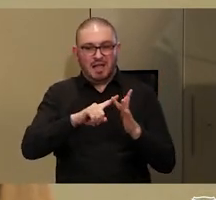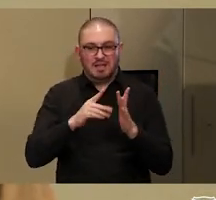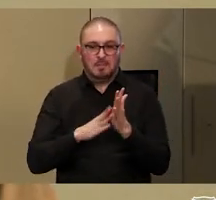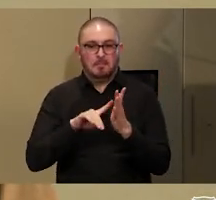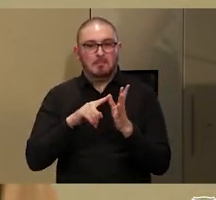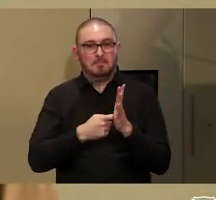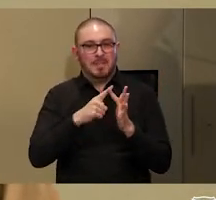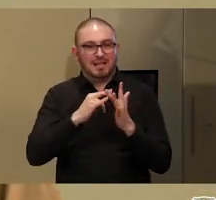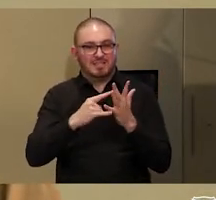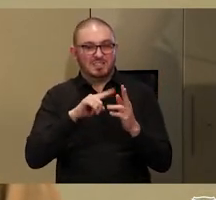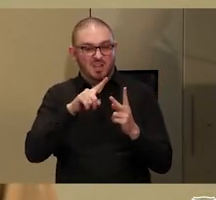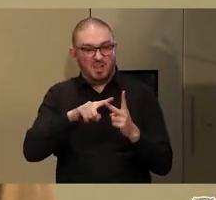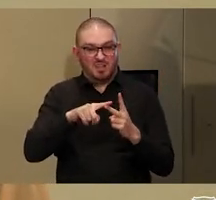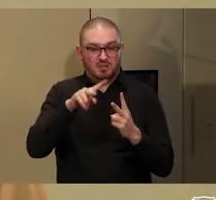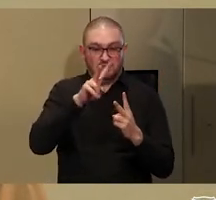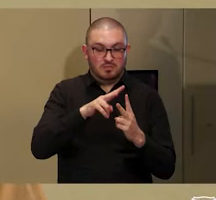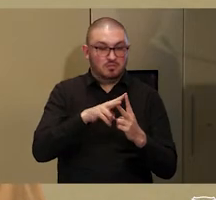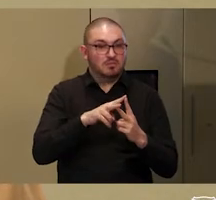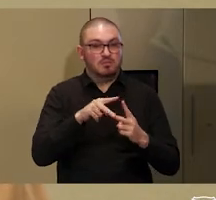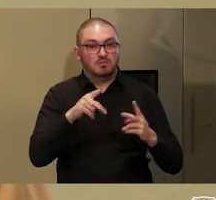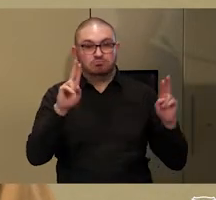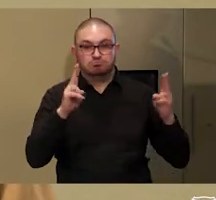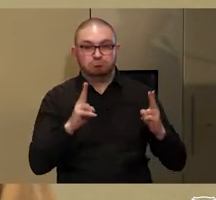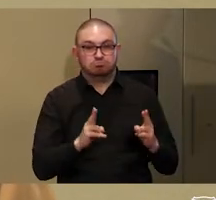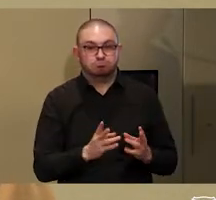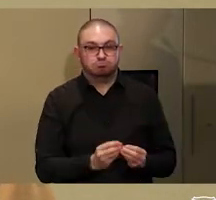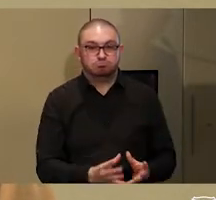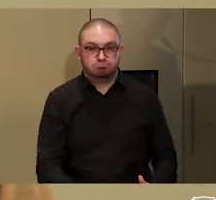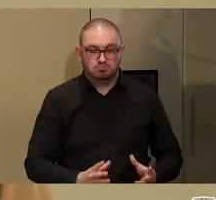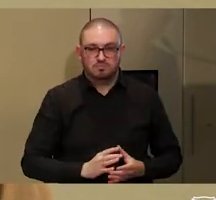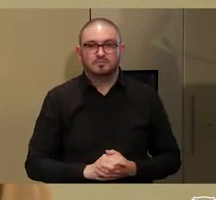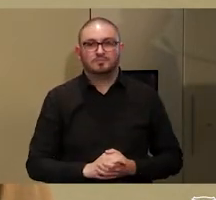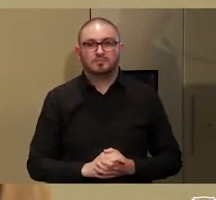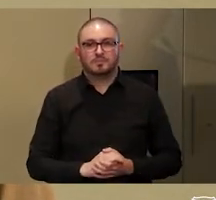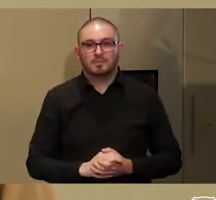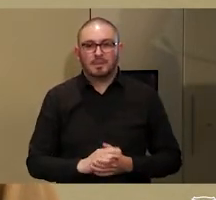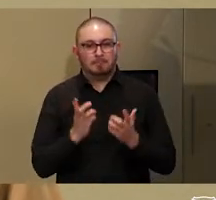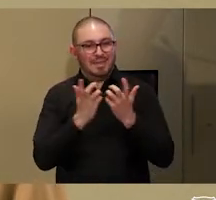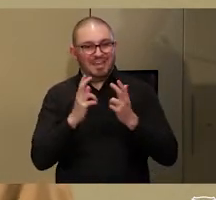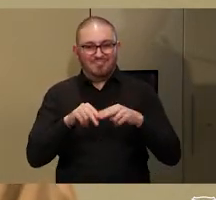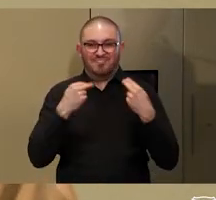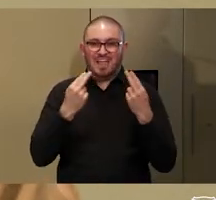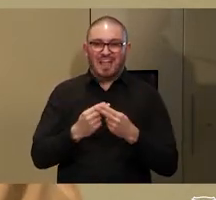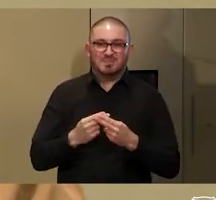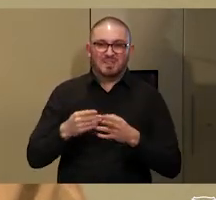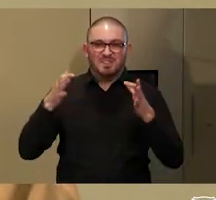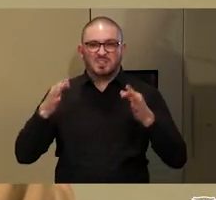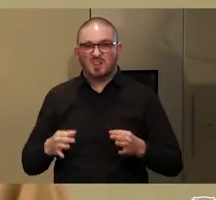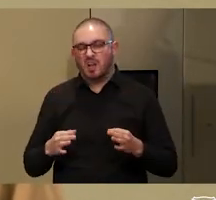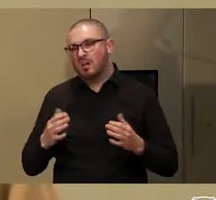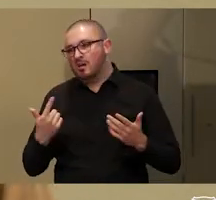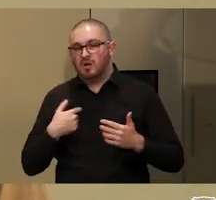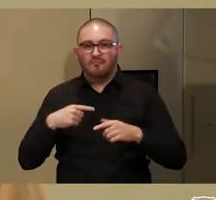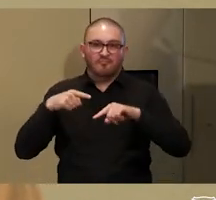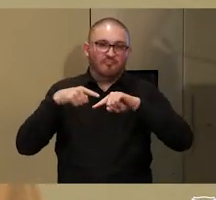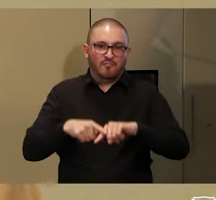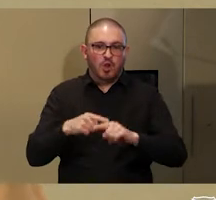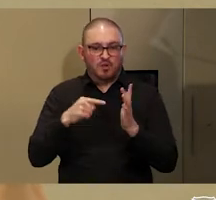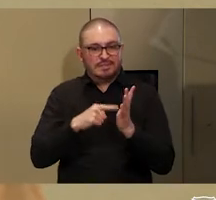across ethnic groups occur and many families opt to communicate with their children in Tetum, the lingua franca.